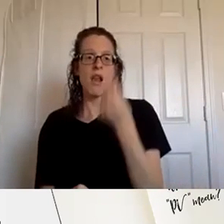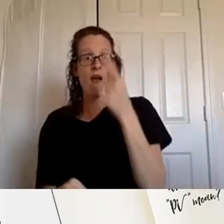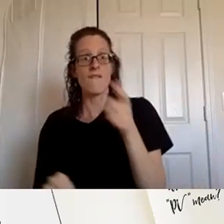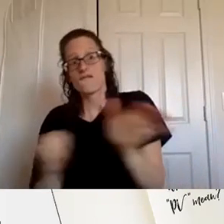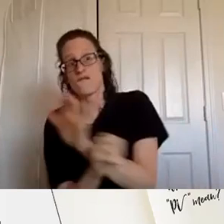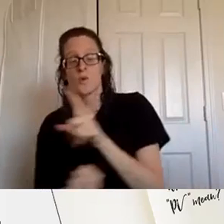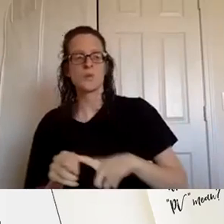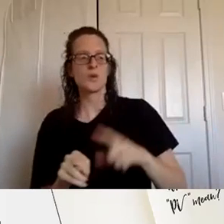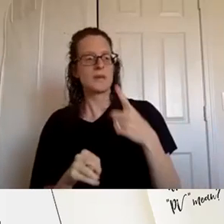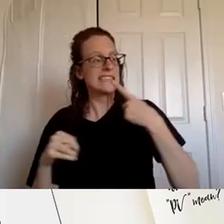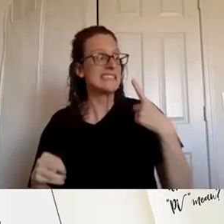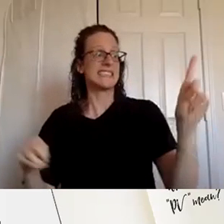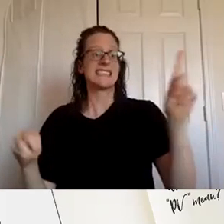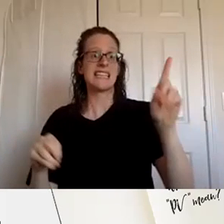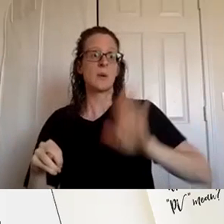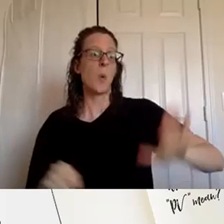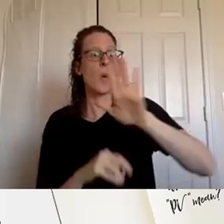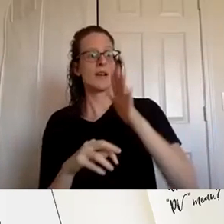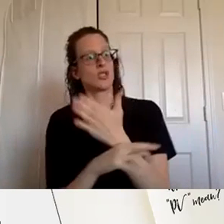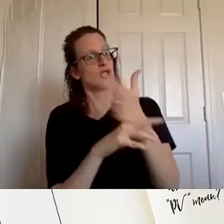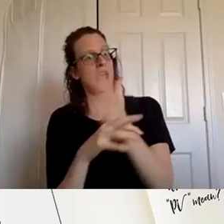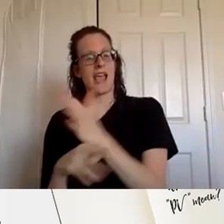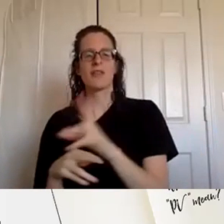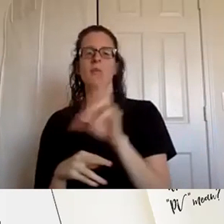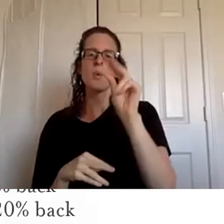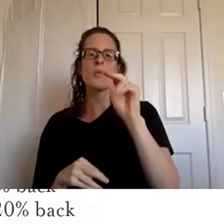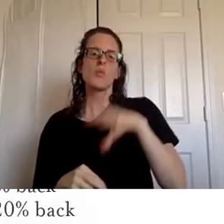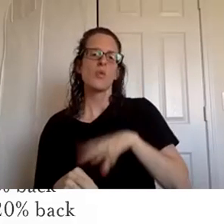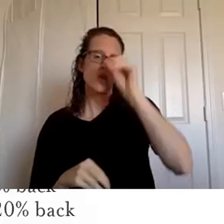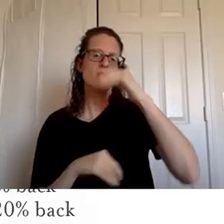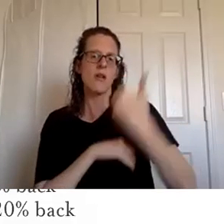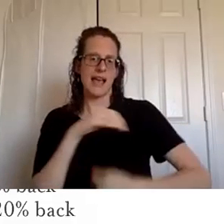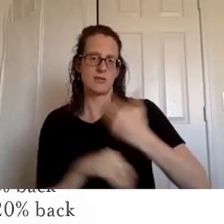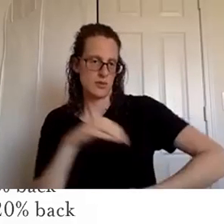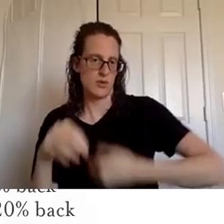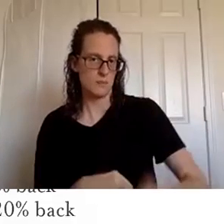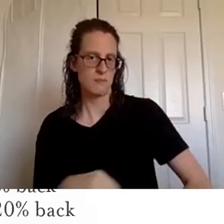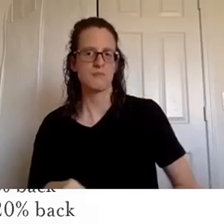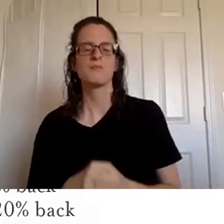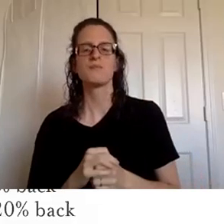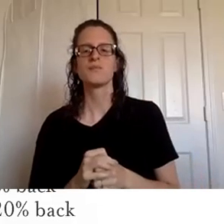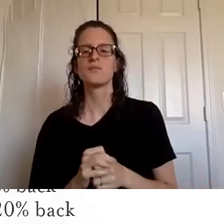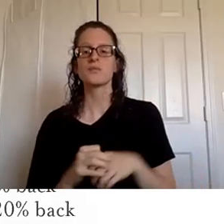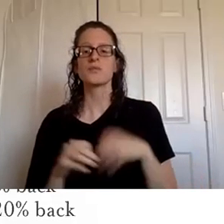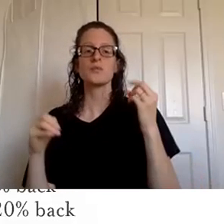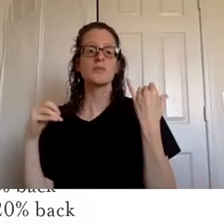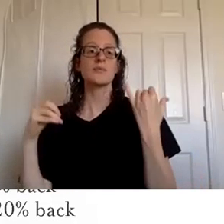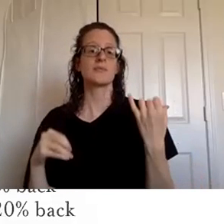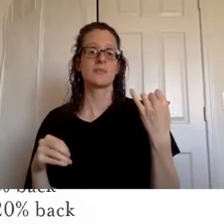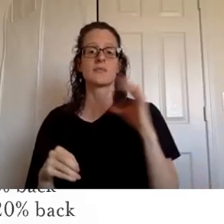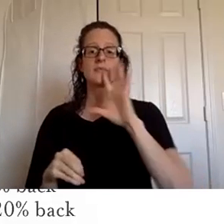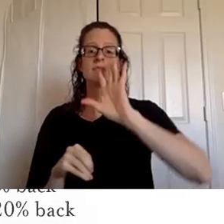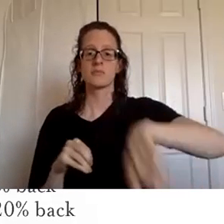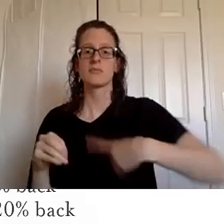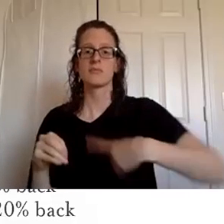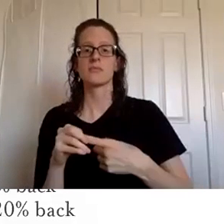successful at sharing because you learn as you go um okay so we're gonna talk real quickly about